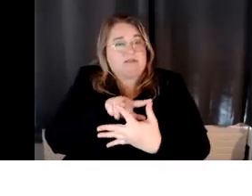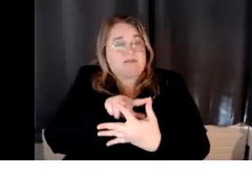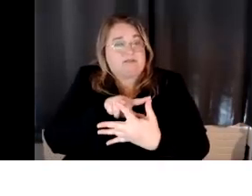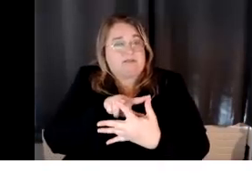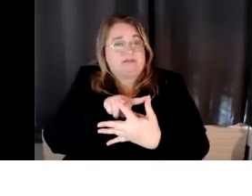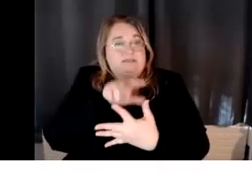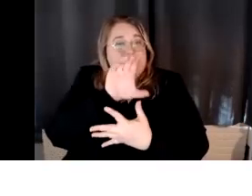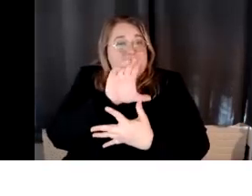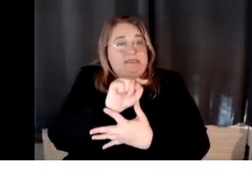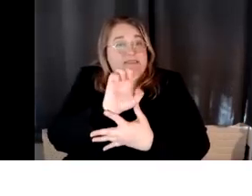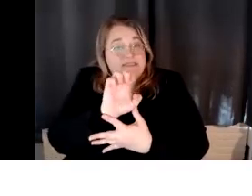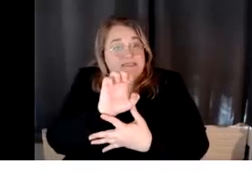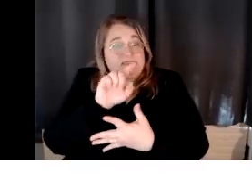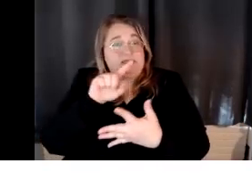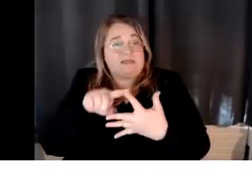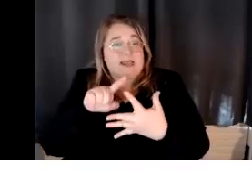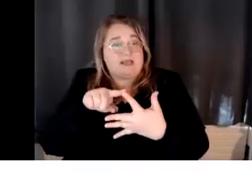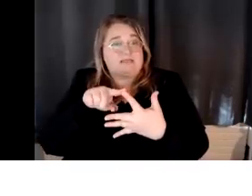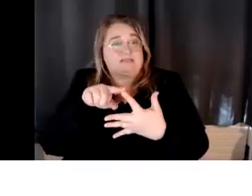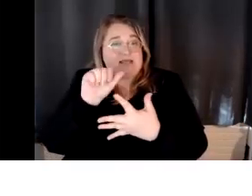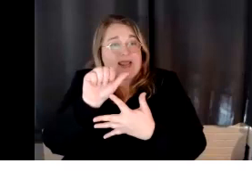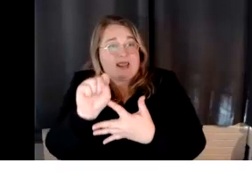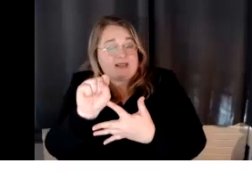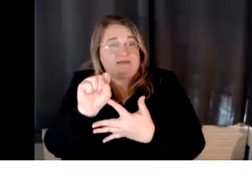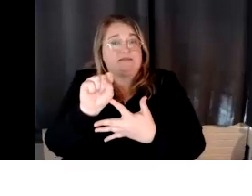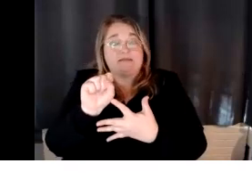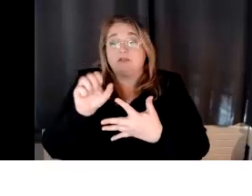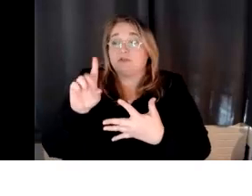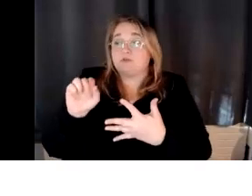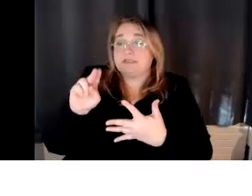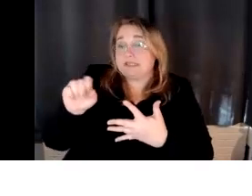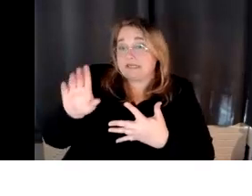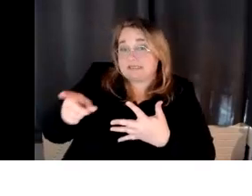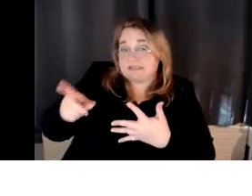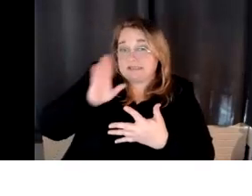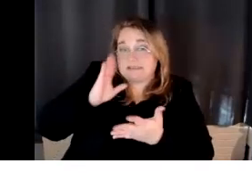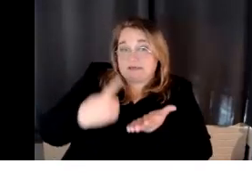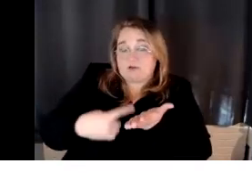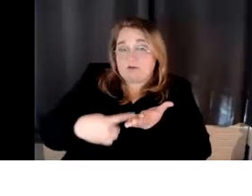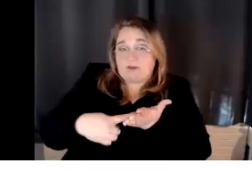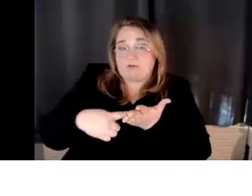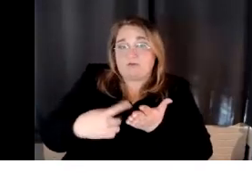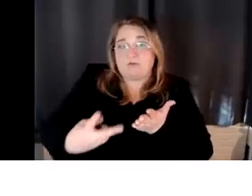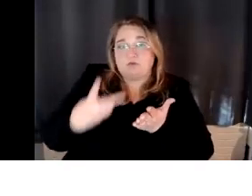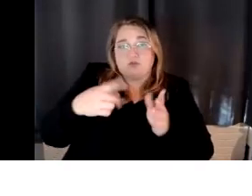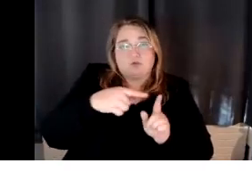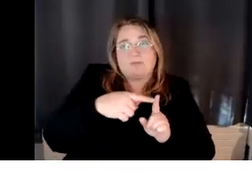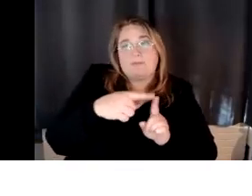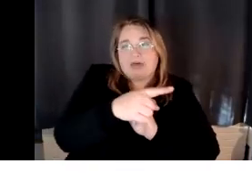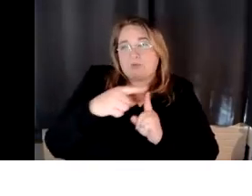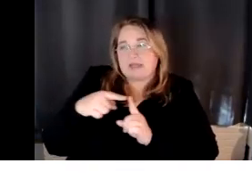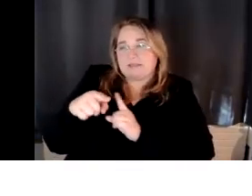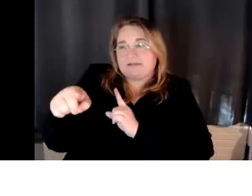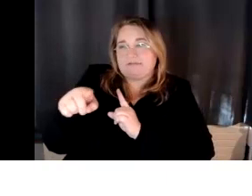to let Dennis talk about these two degrees or pathways, two pathways. Okay. Go for it.